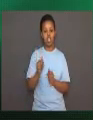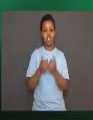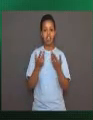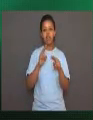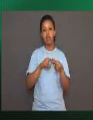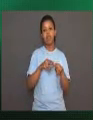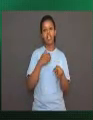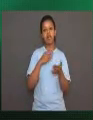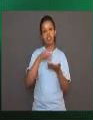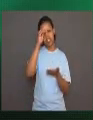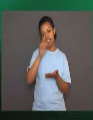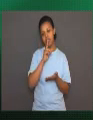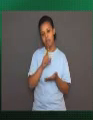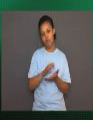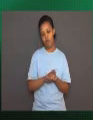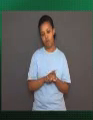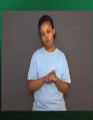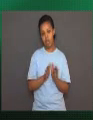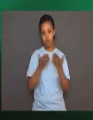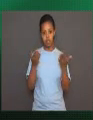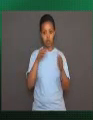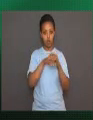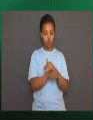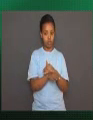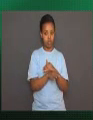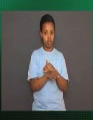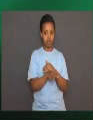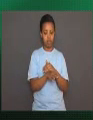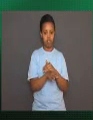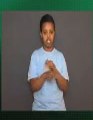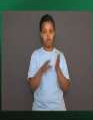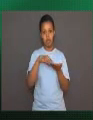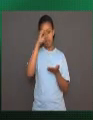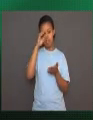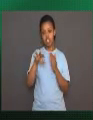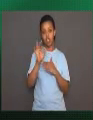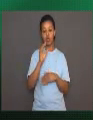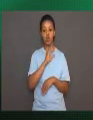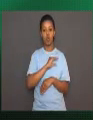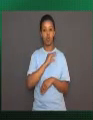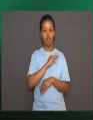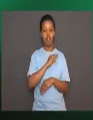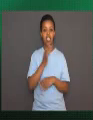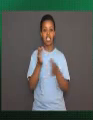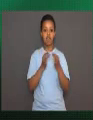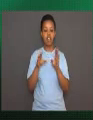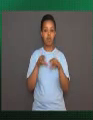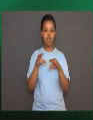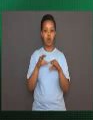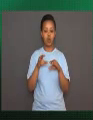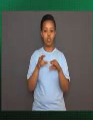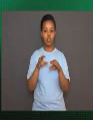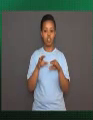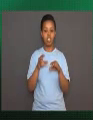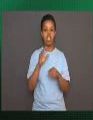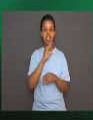In your textbooks, learned behavior is defined as behavior